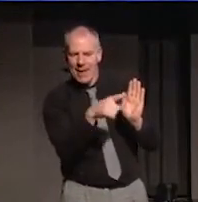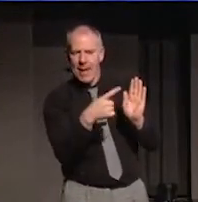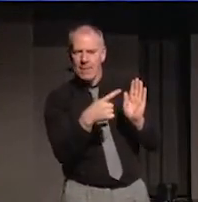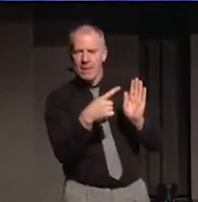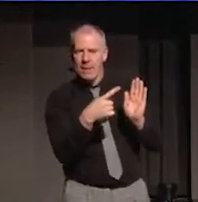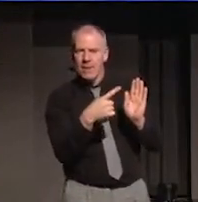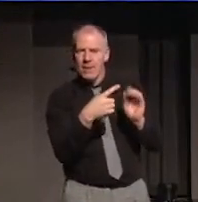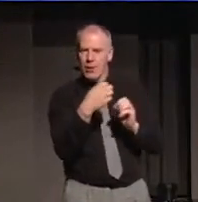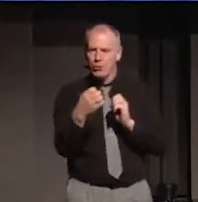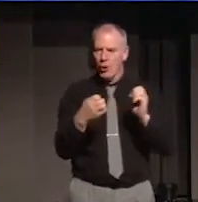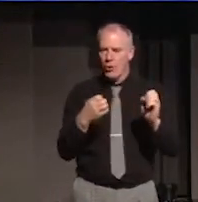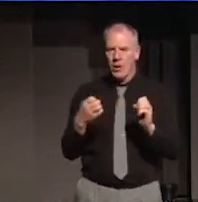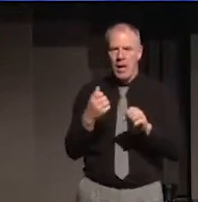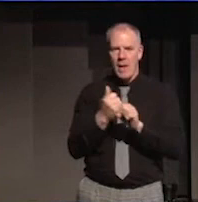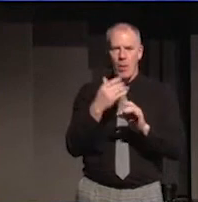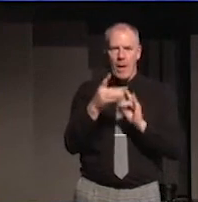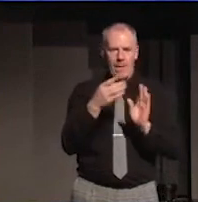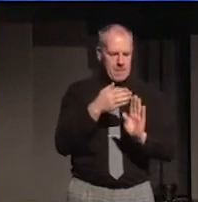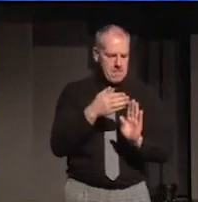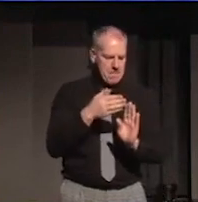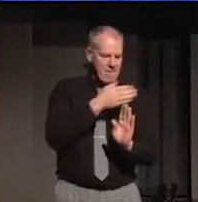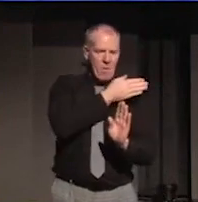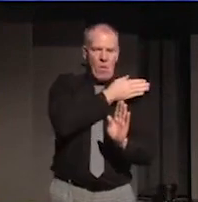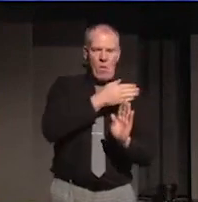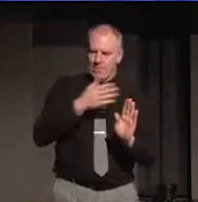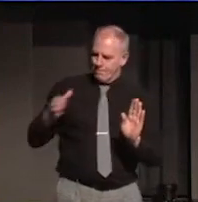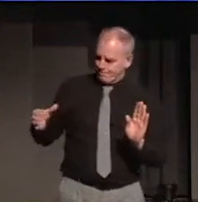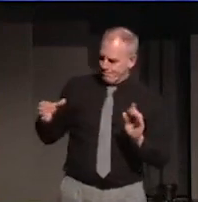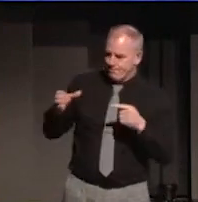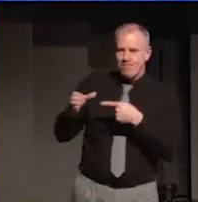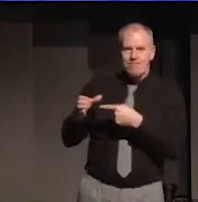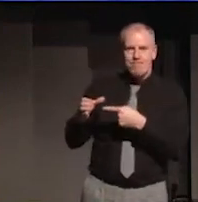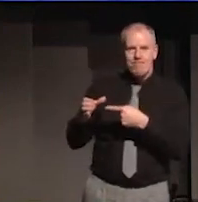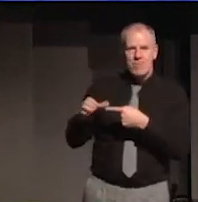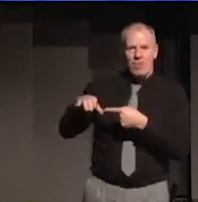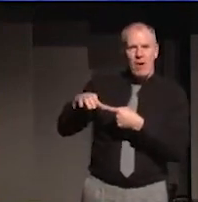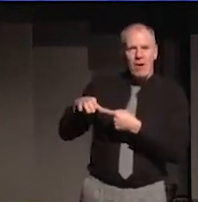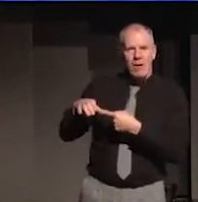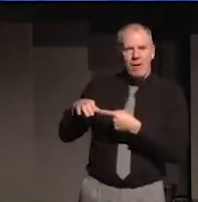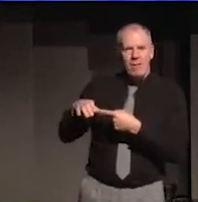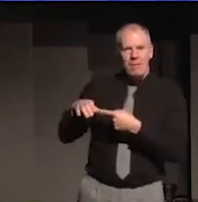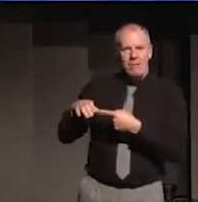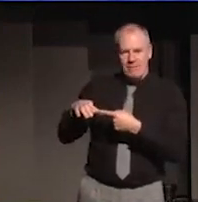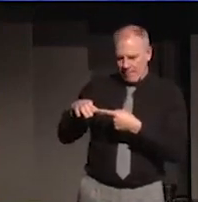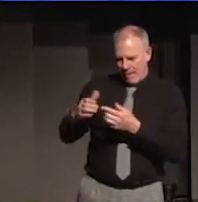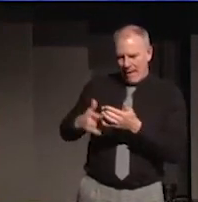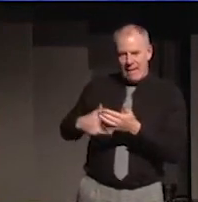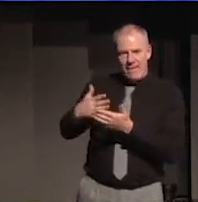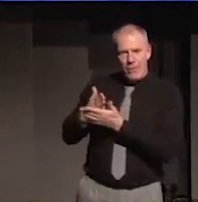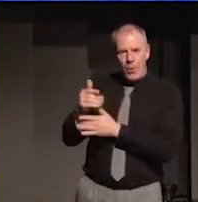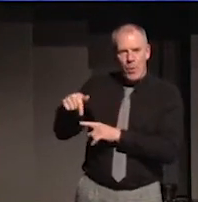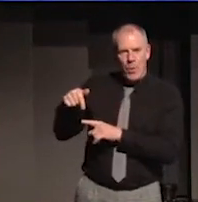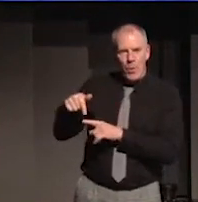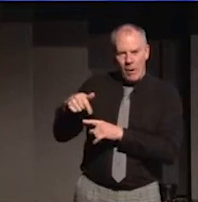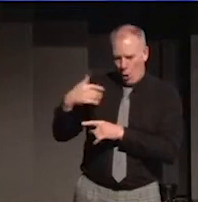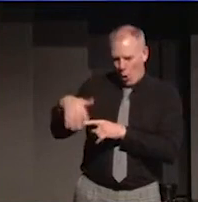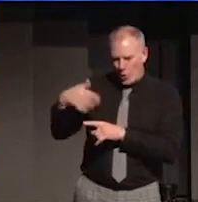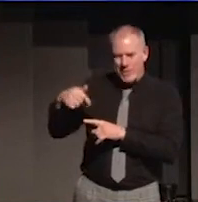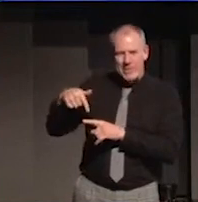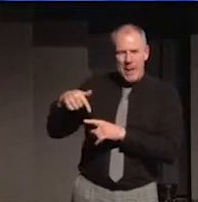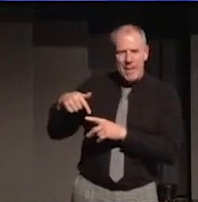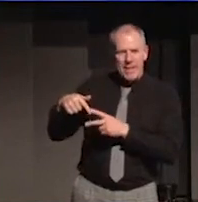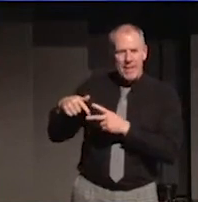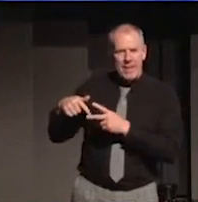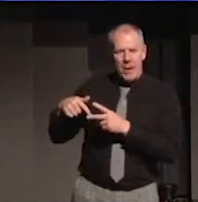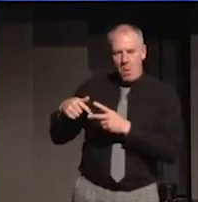other about the chapter before. The one that we lived through, the one that hurts, the one that